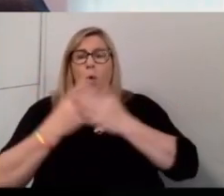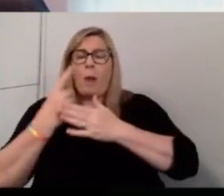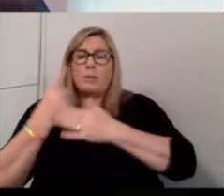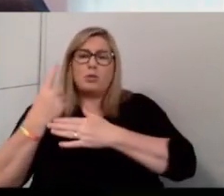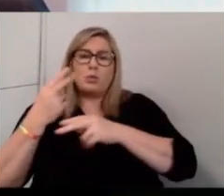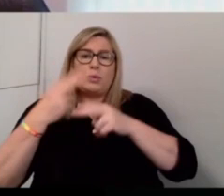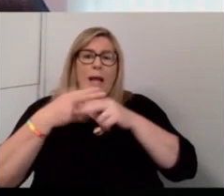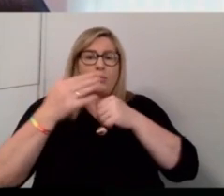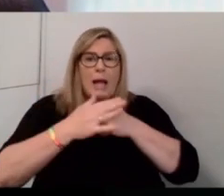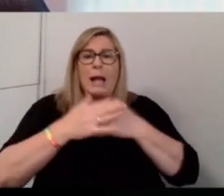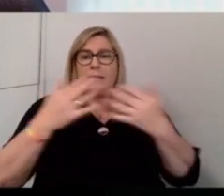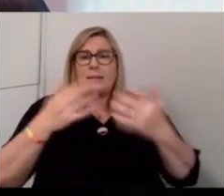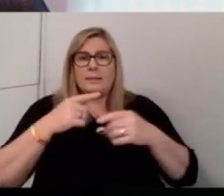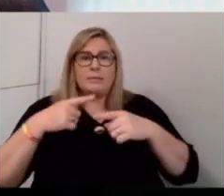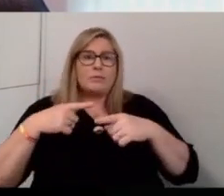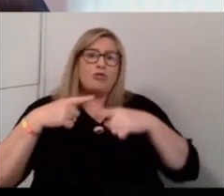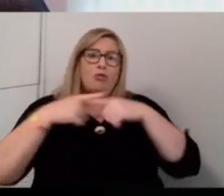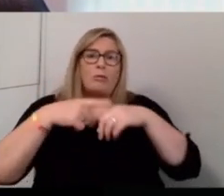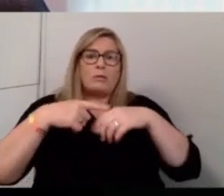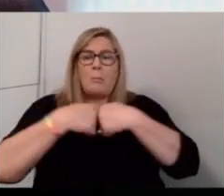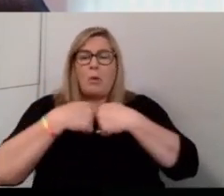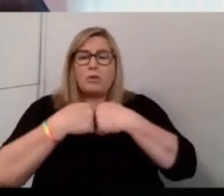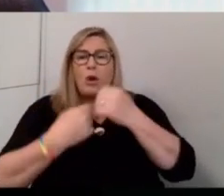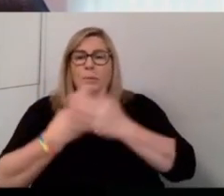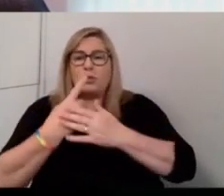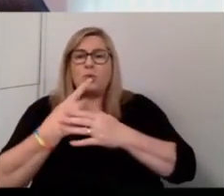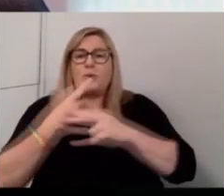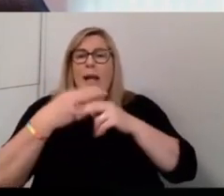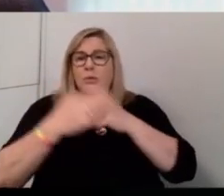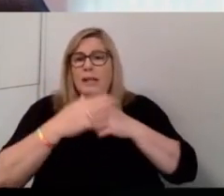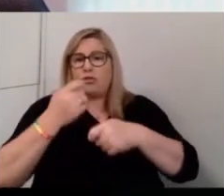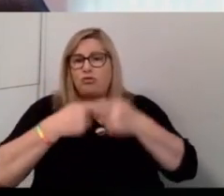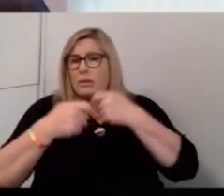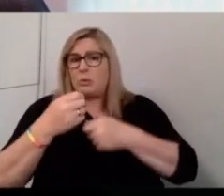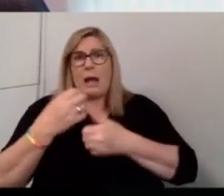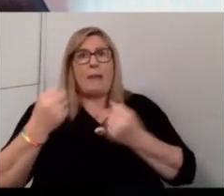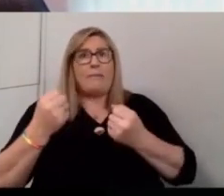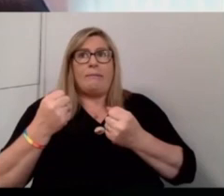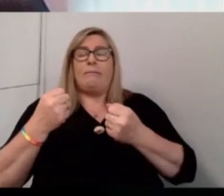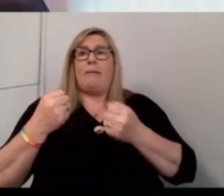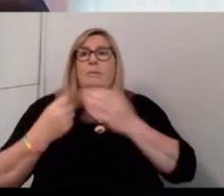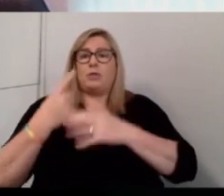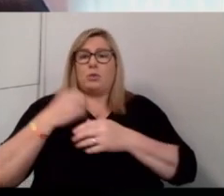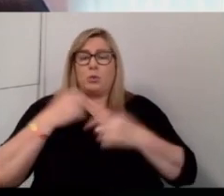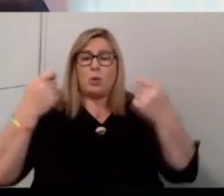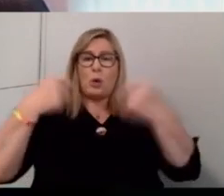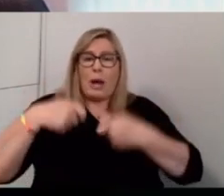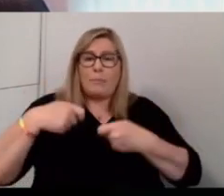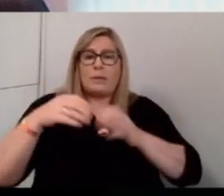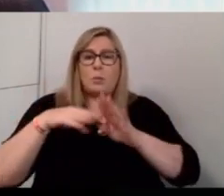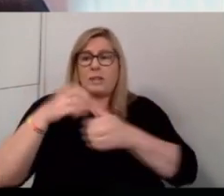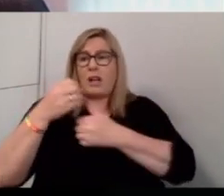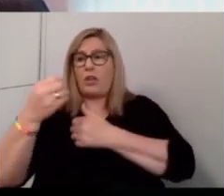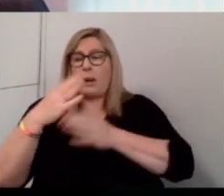in terms of cross-border opportunities outside trade. There's the opportunity to collaborate with another